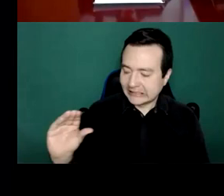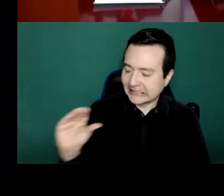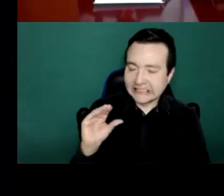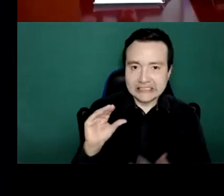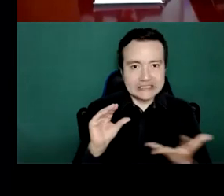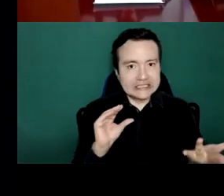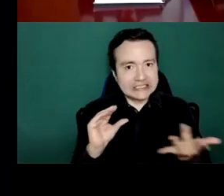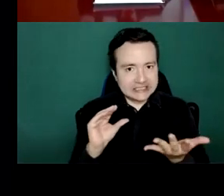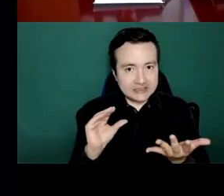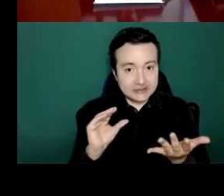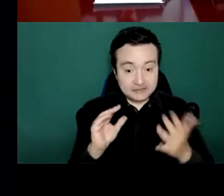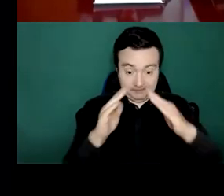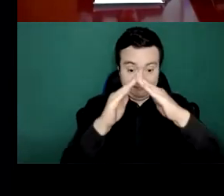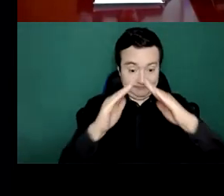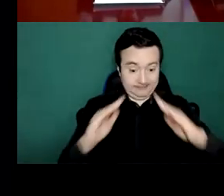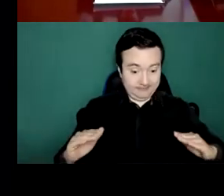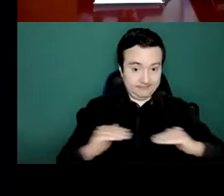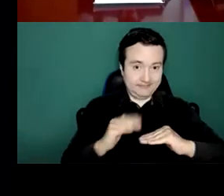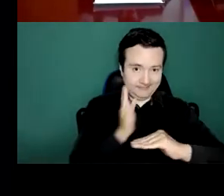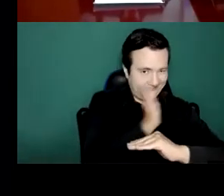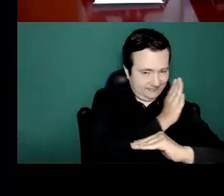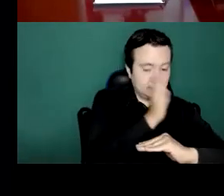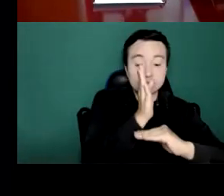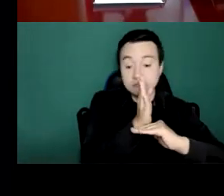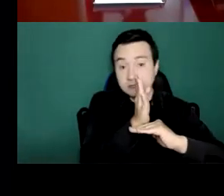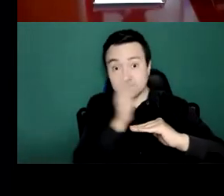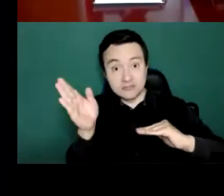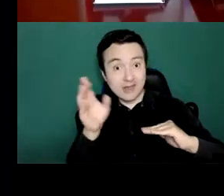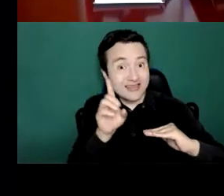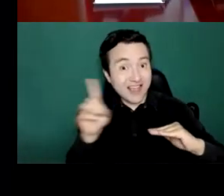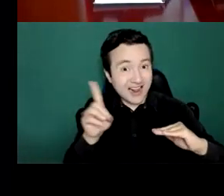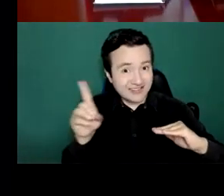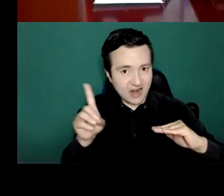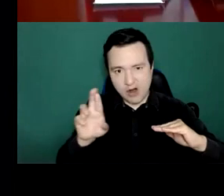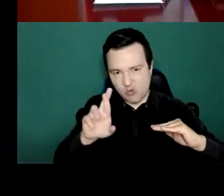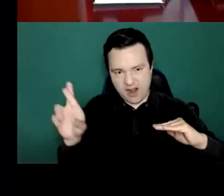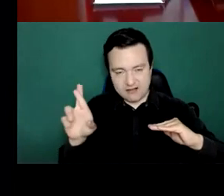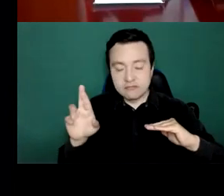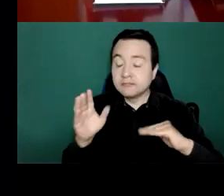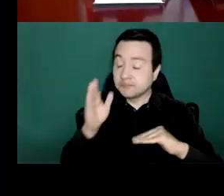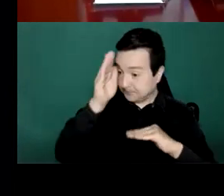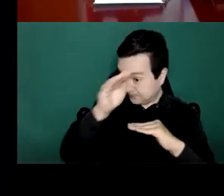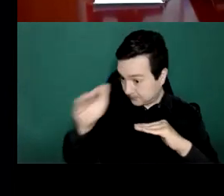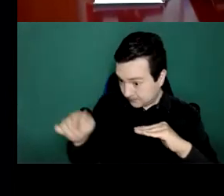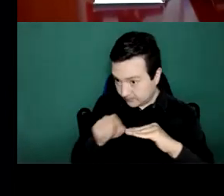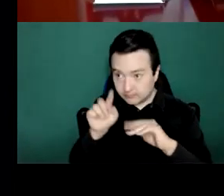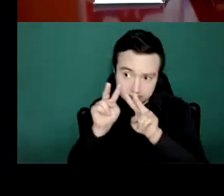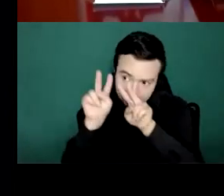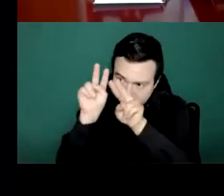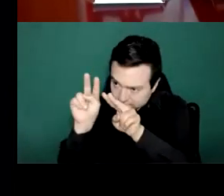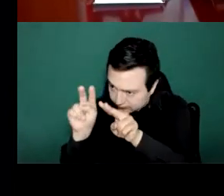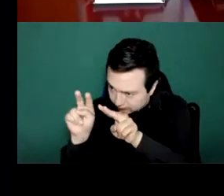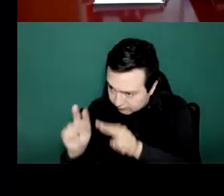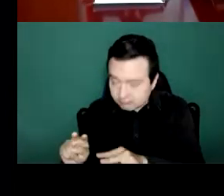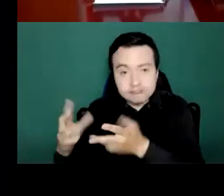manage what you cannot measure. And this is what I said earlier when the University of the West Indies,